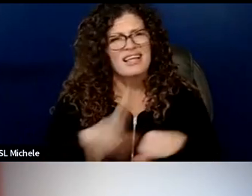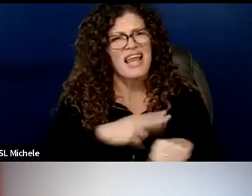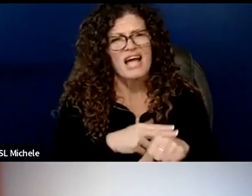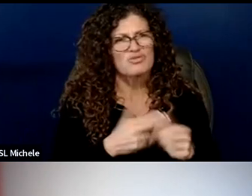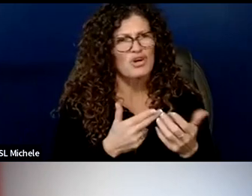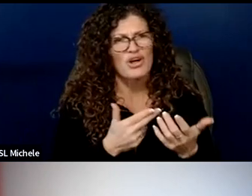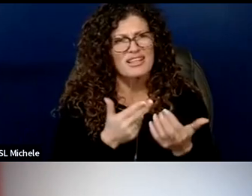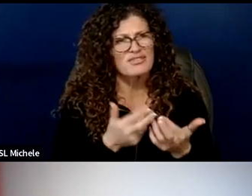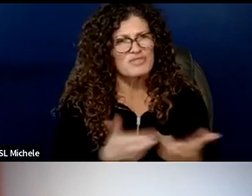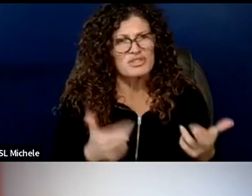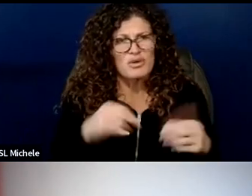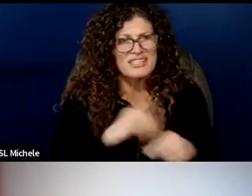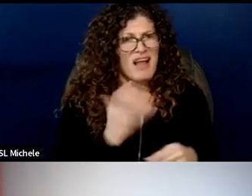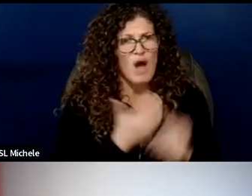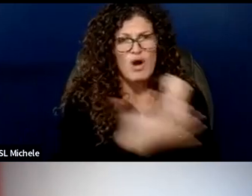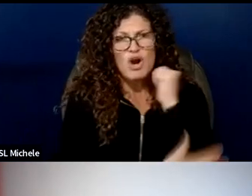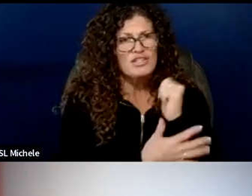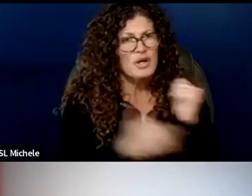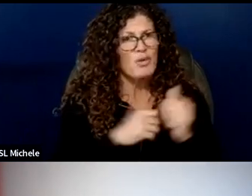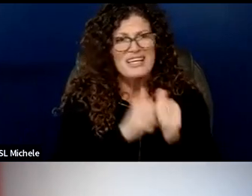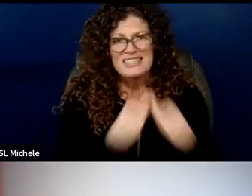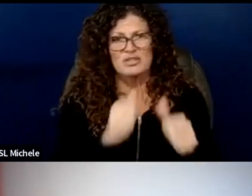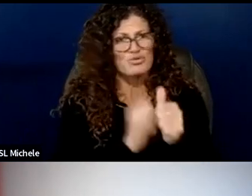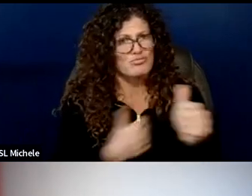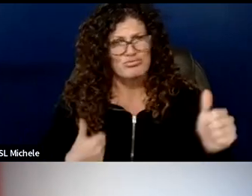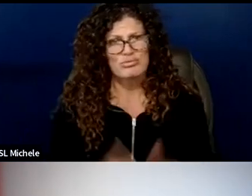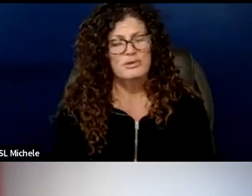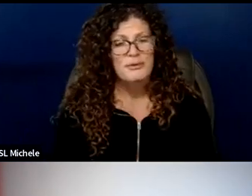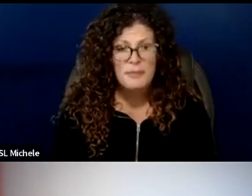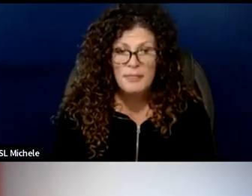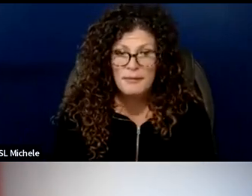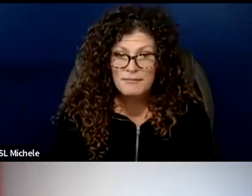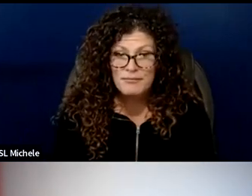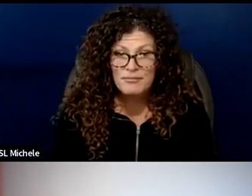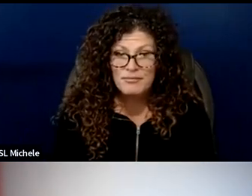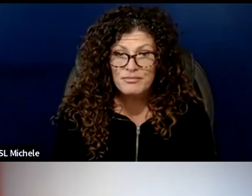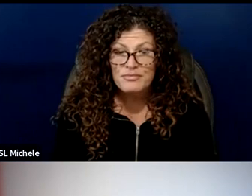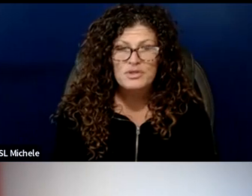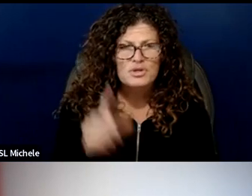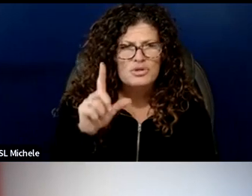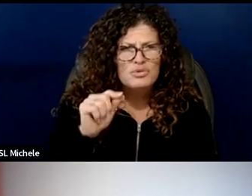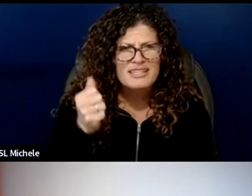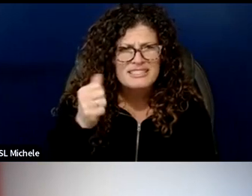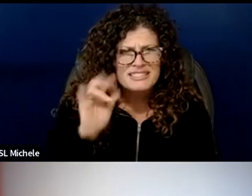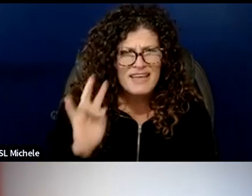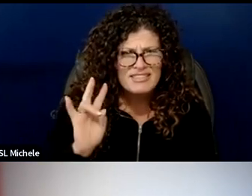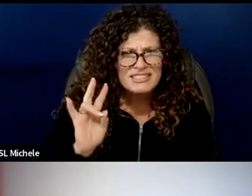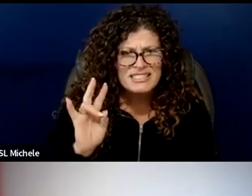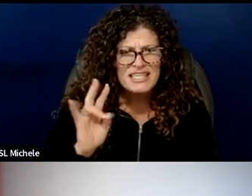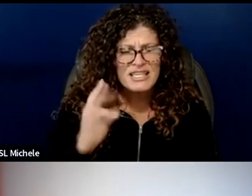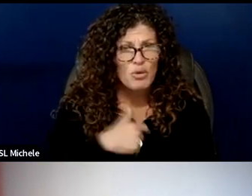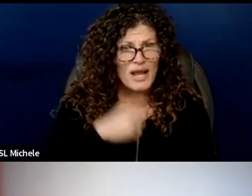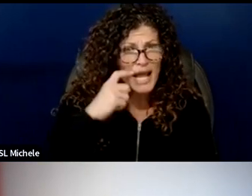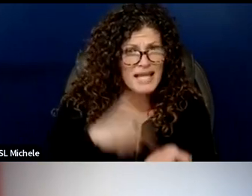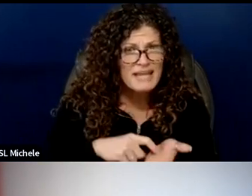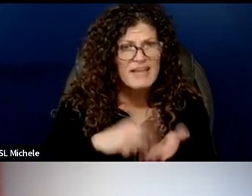in this country the look act passed in 2017 yet bps has not made use of the provisions